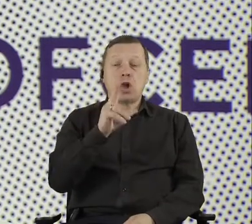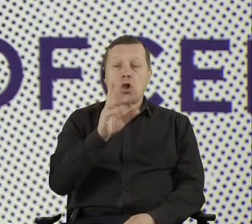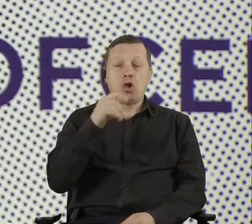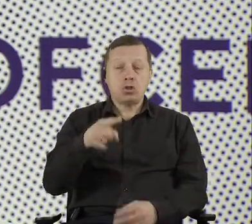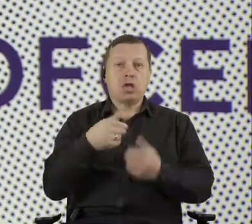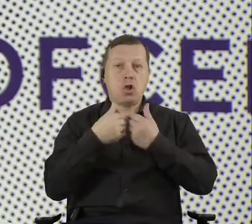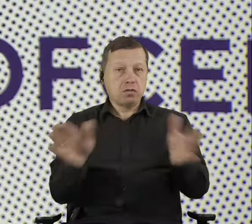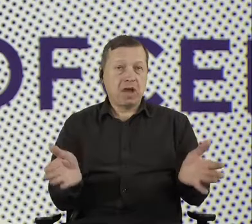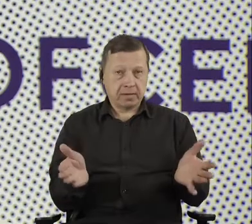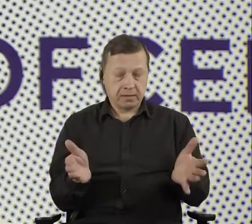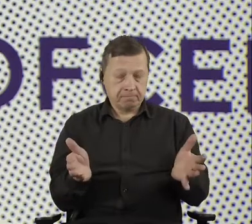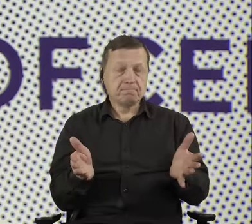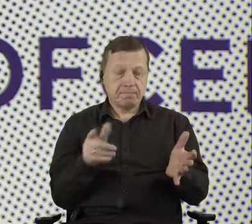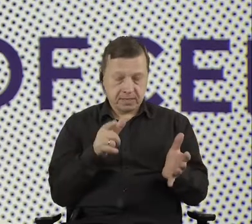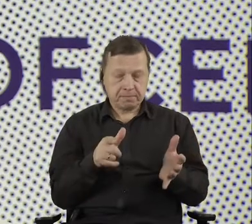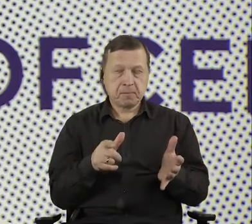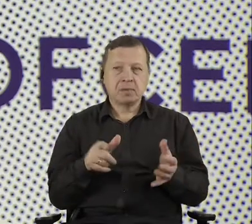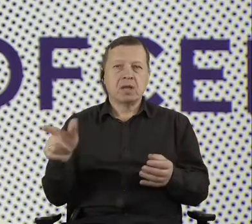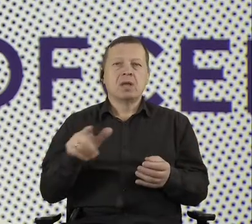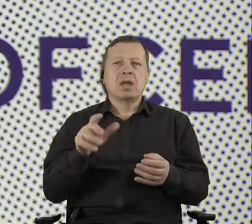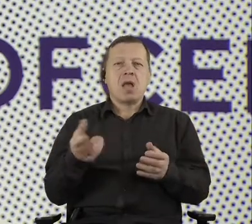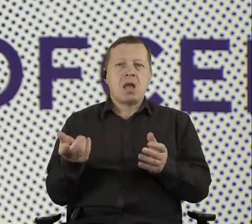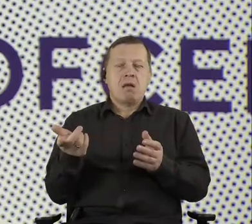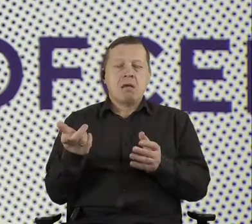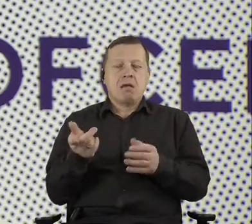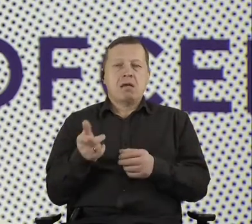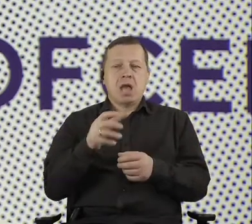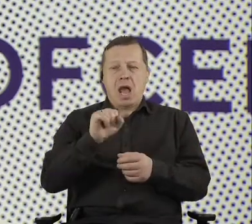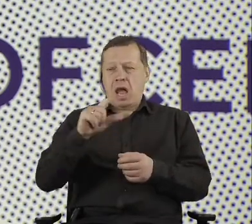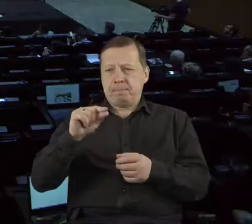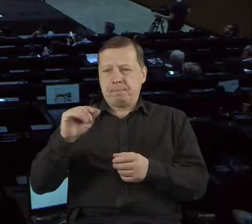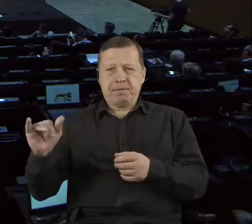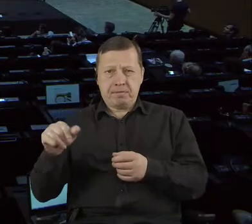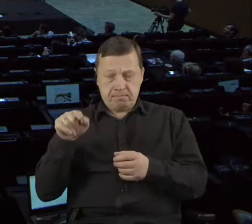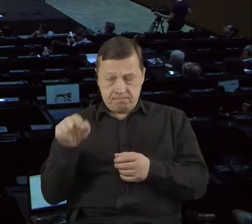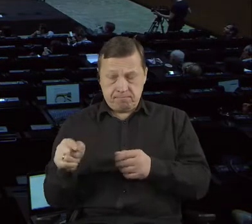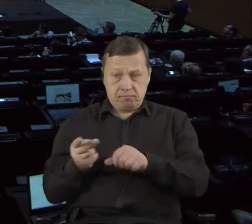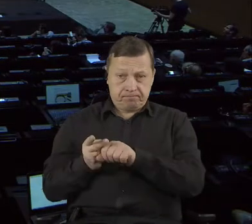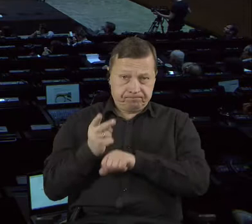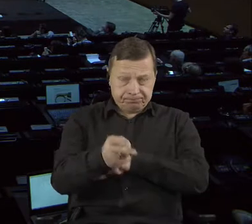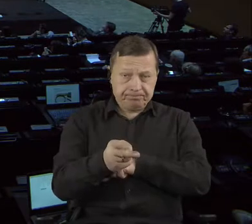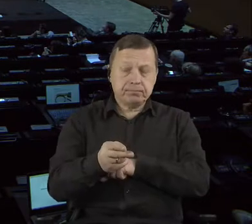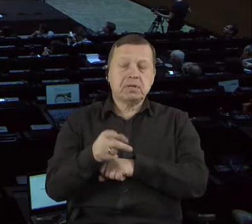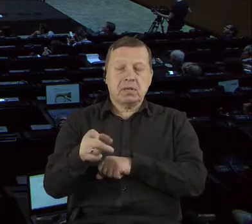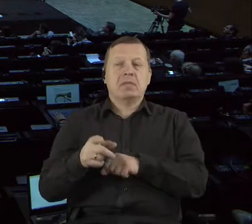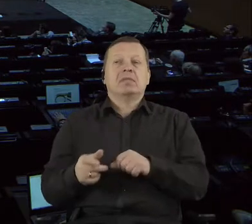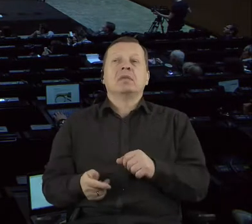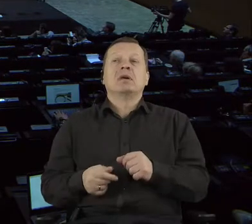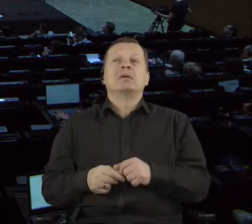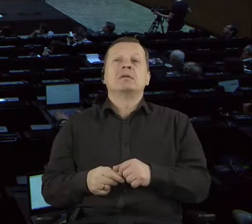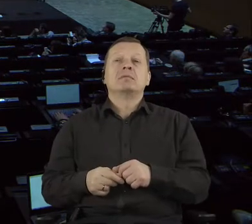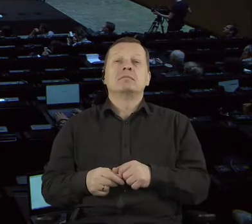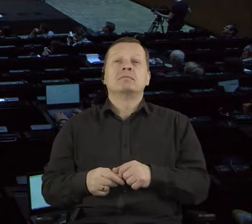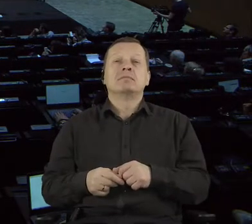all the data and form the tools that would enable every citizen to see the metadata on the level